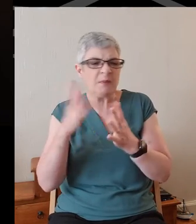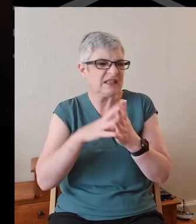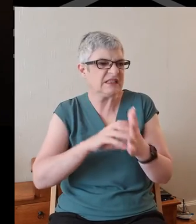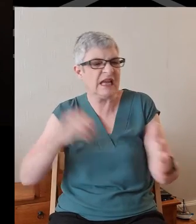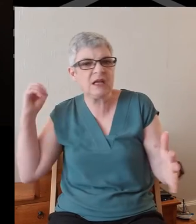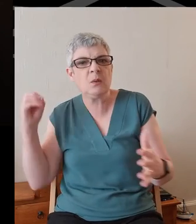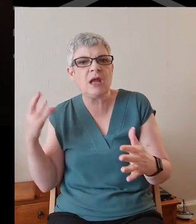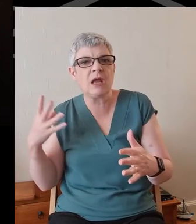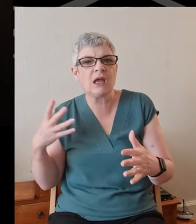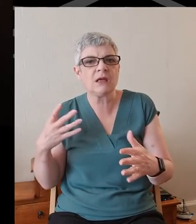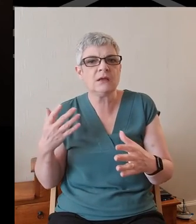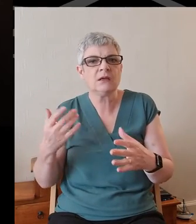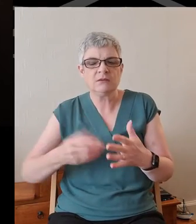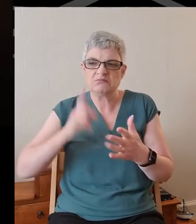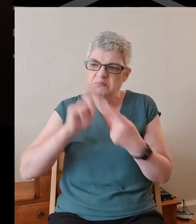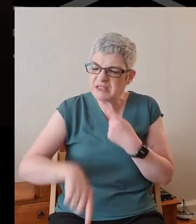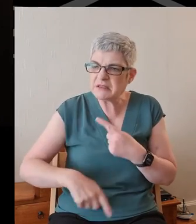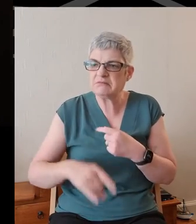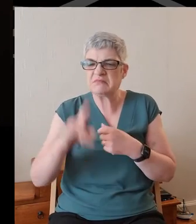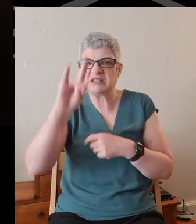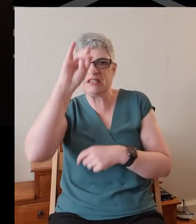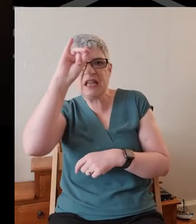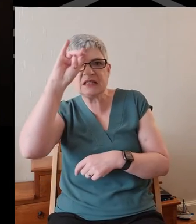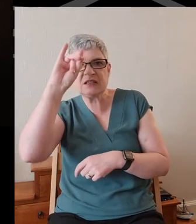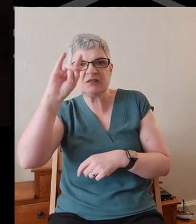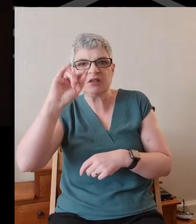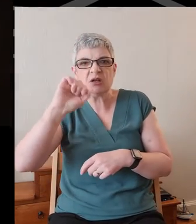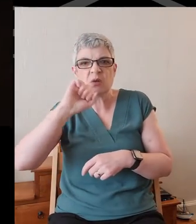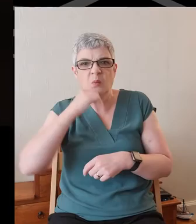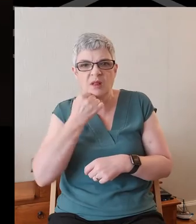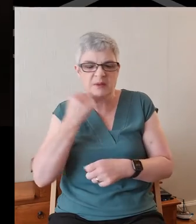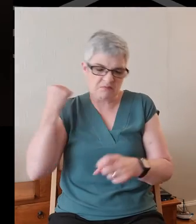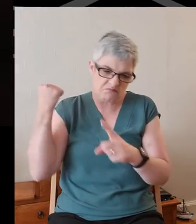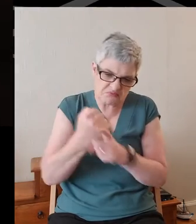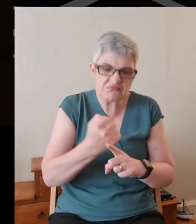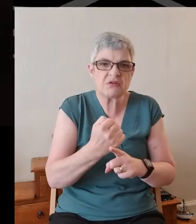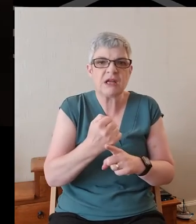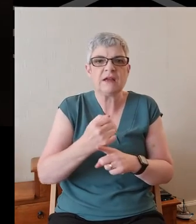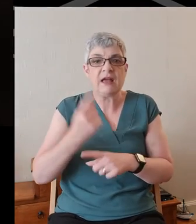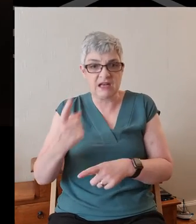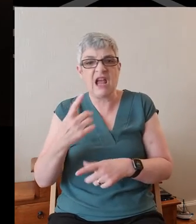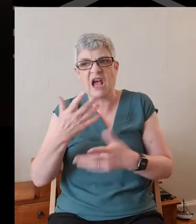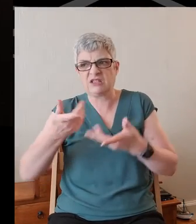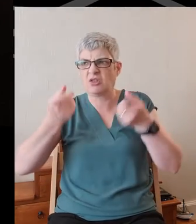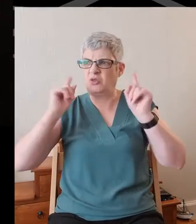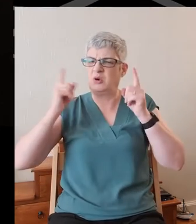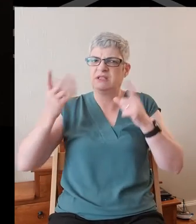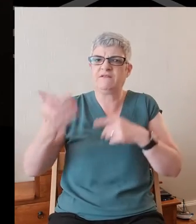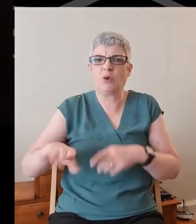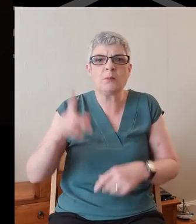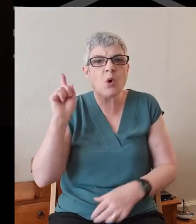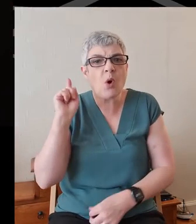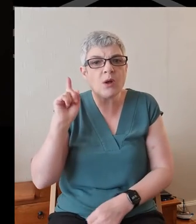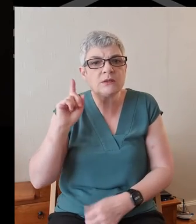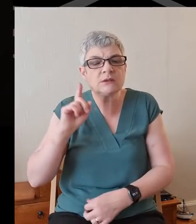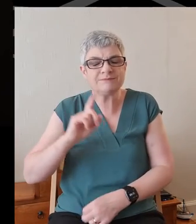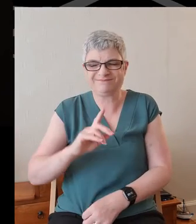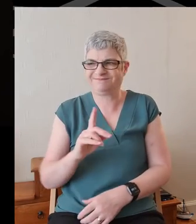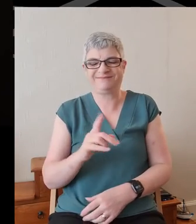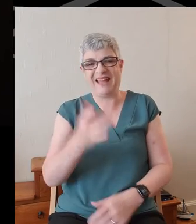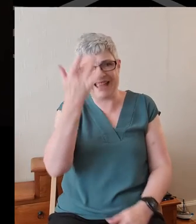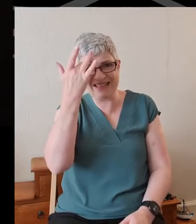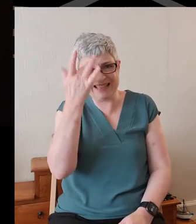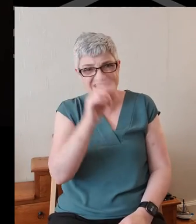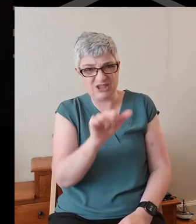away and beaten. Satan was going to be hammered and he had the authority from God. Now, that